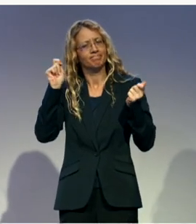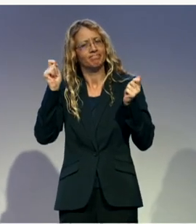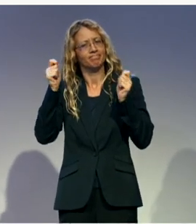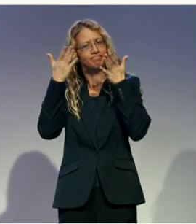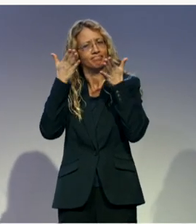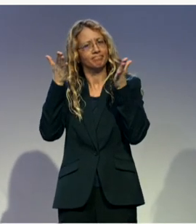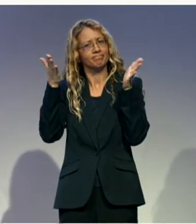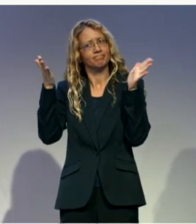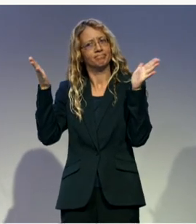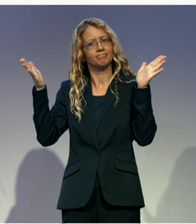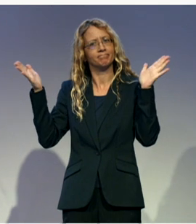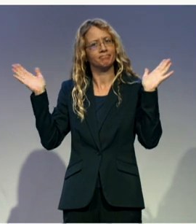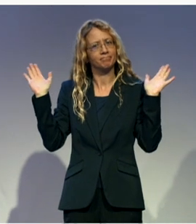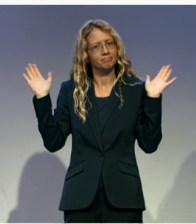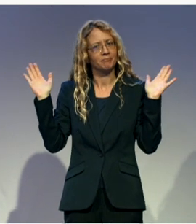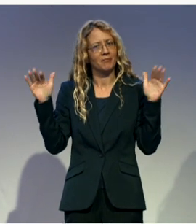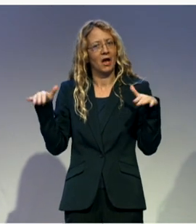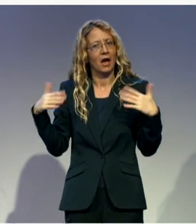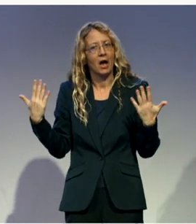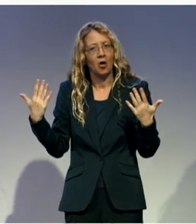Article 29 of CRPD,